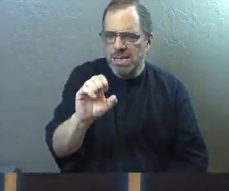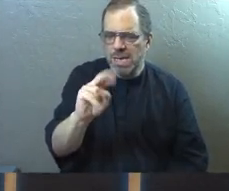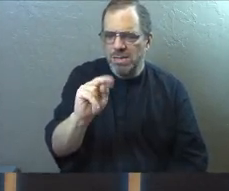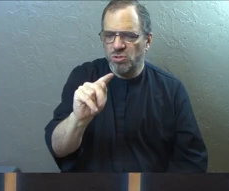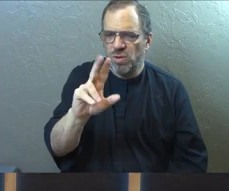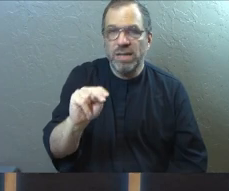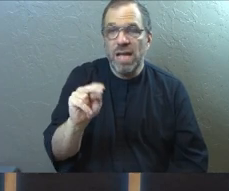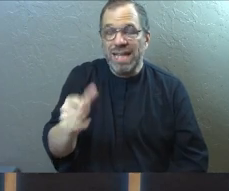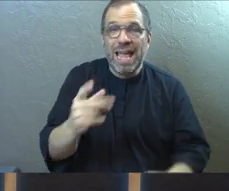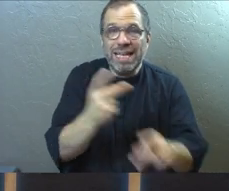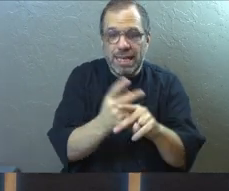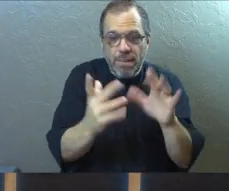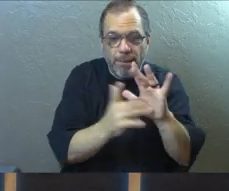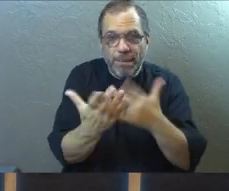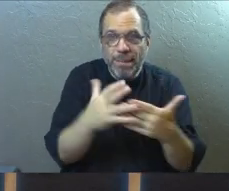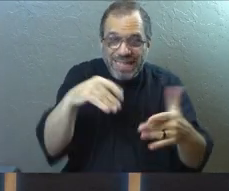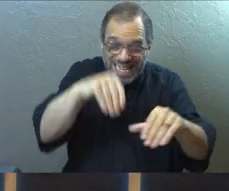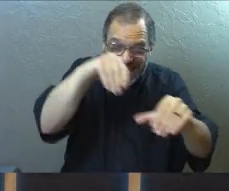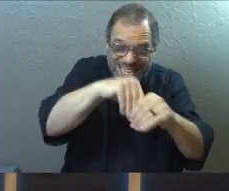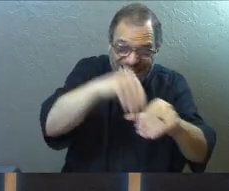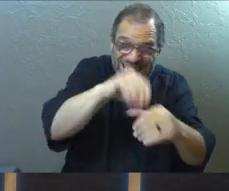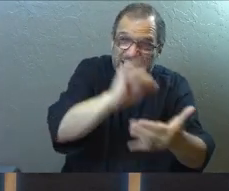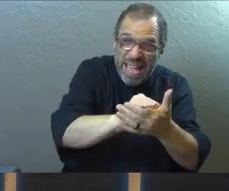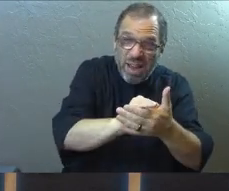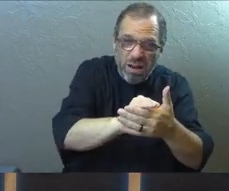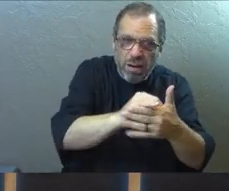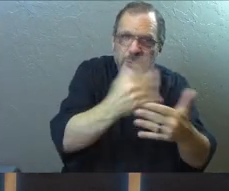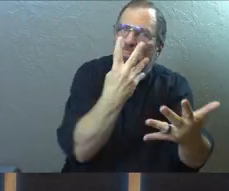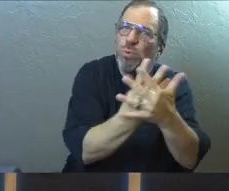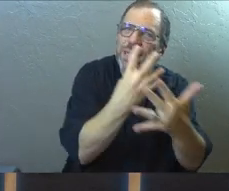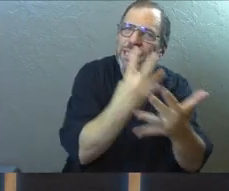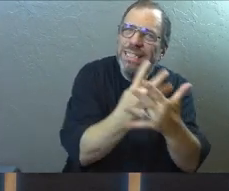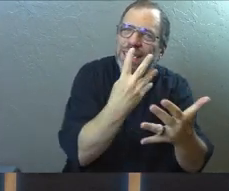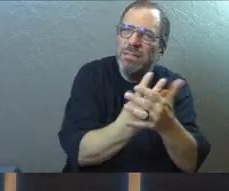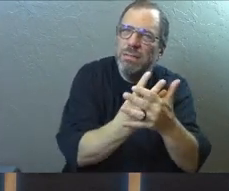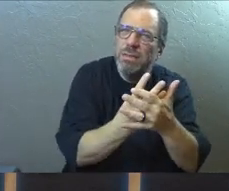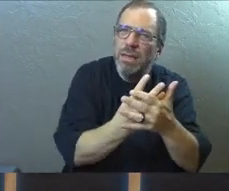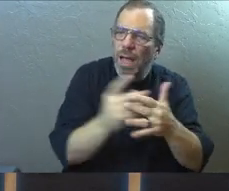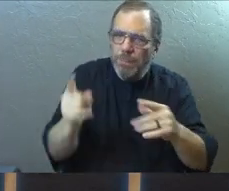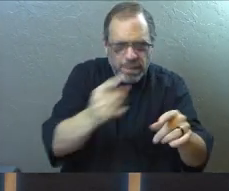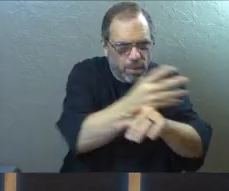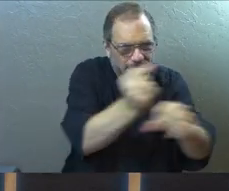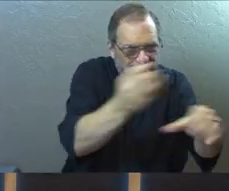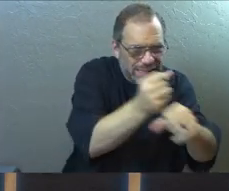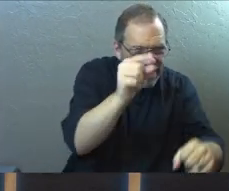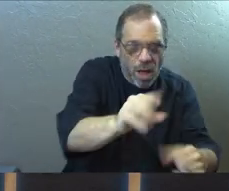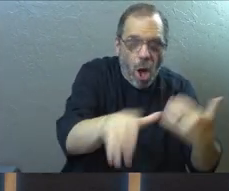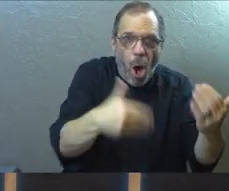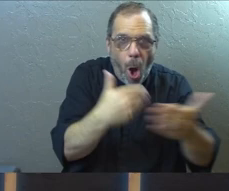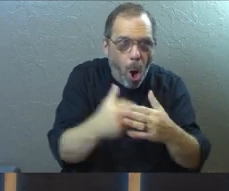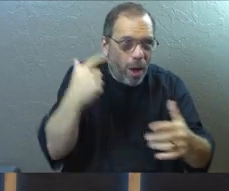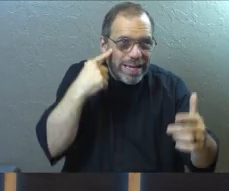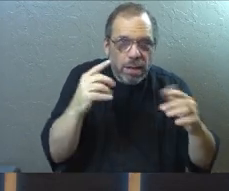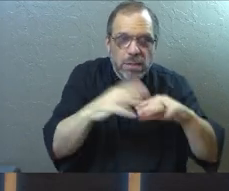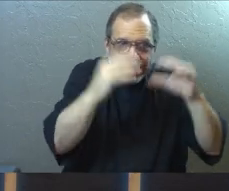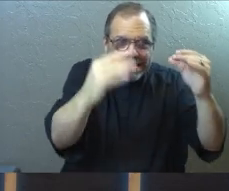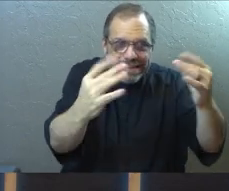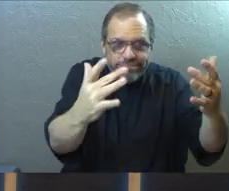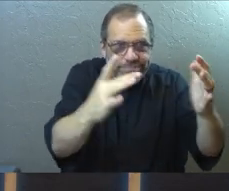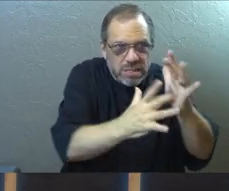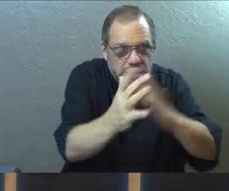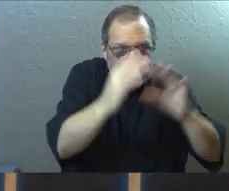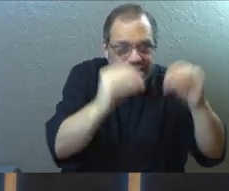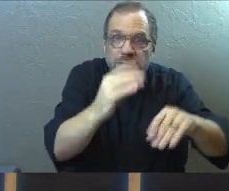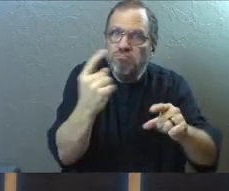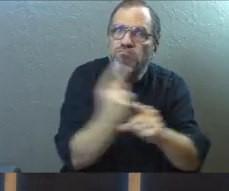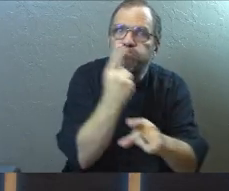smuggle in a Bible. And they're holding Bible studies in the middle of their concentration camp. People are coming to Jesus Christ. And everybody's hearing the teaching of Jesus